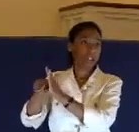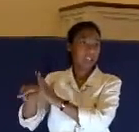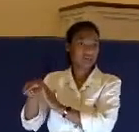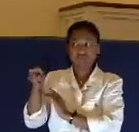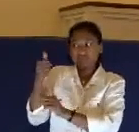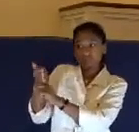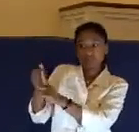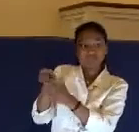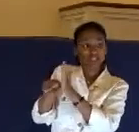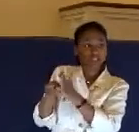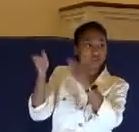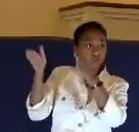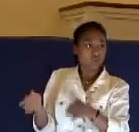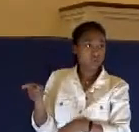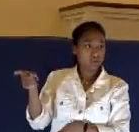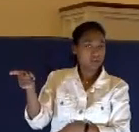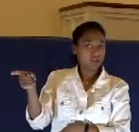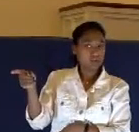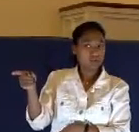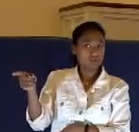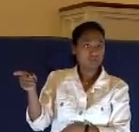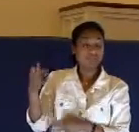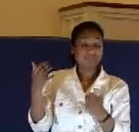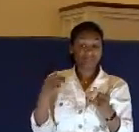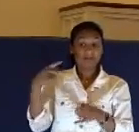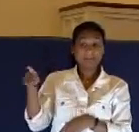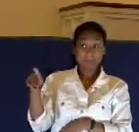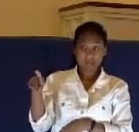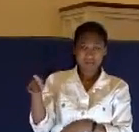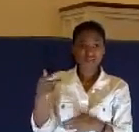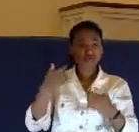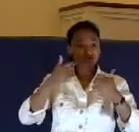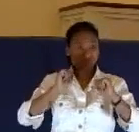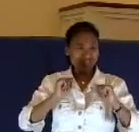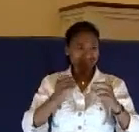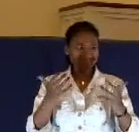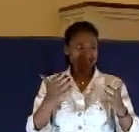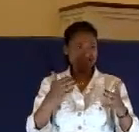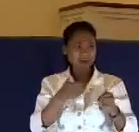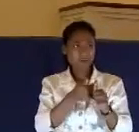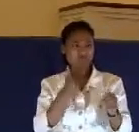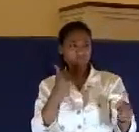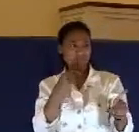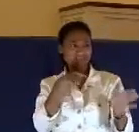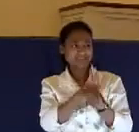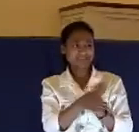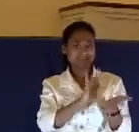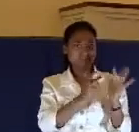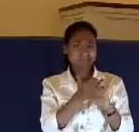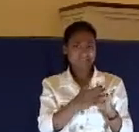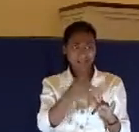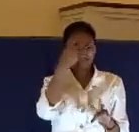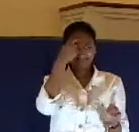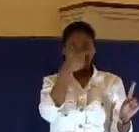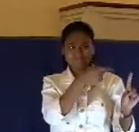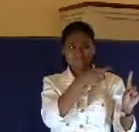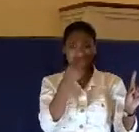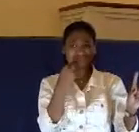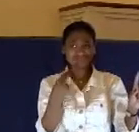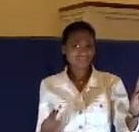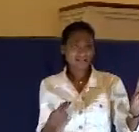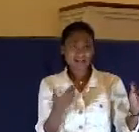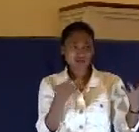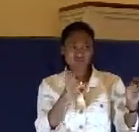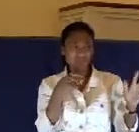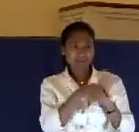And so here's Pilate. He's trying to get out of this sticky situation. He believes Jesus is innocent. doesn't want to condemn